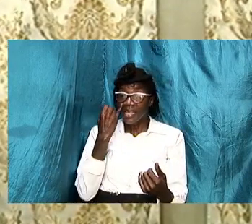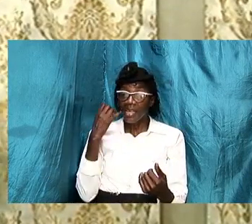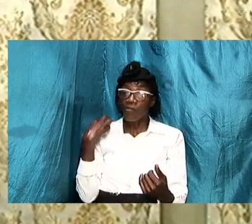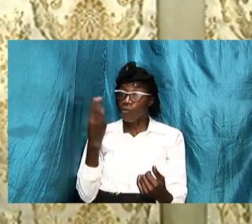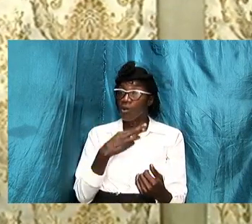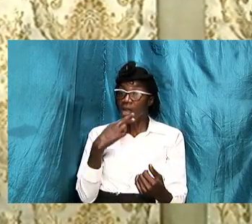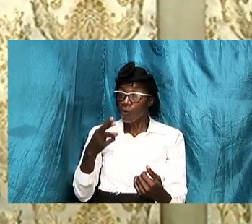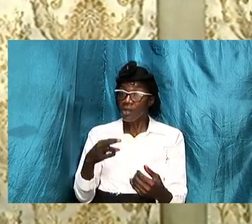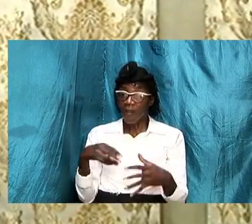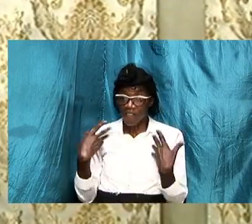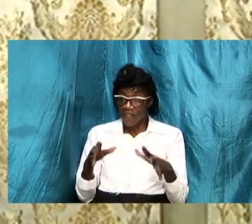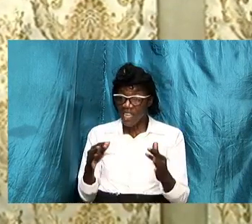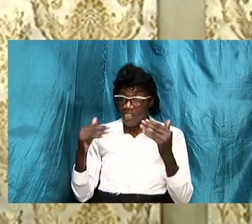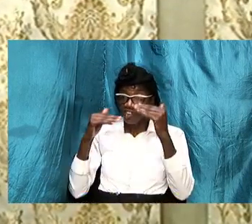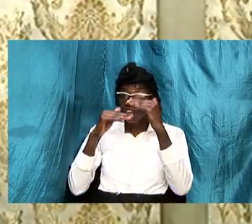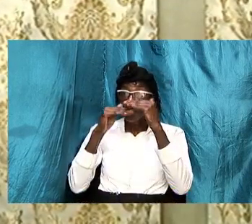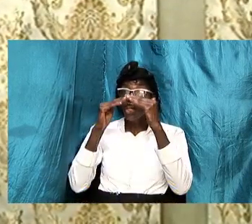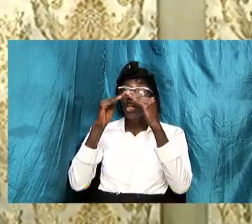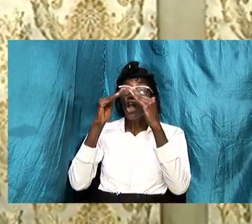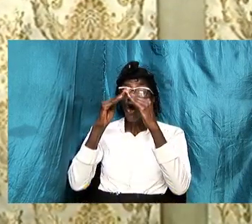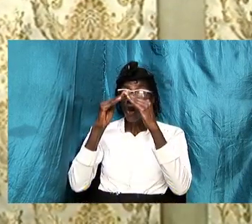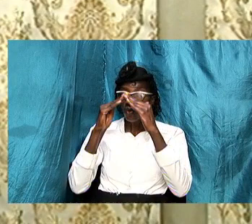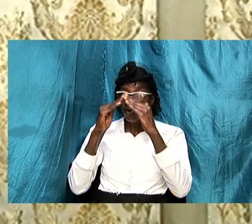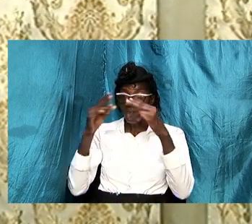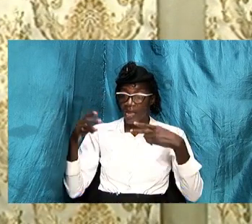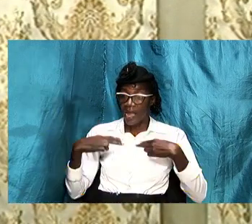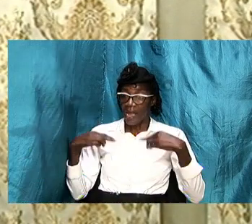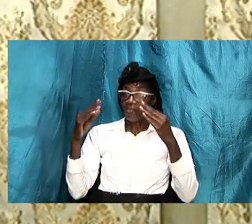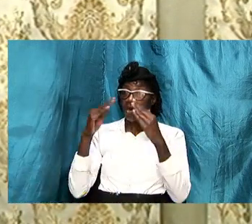finish the house and have the house properly